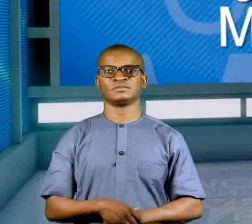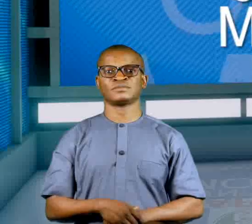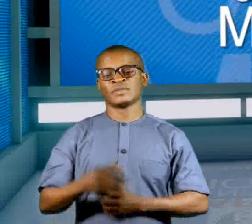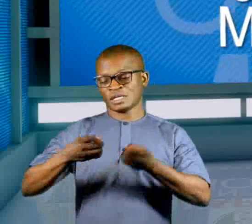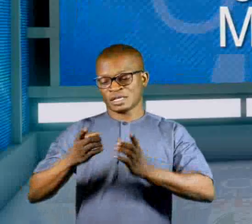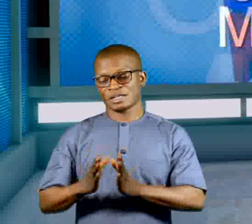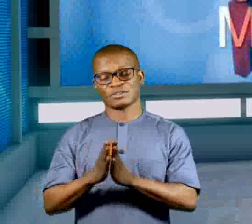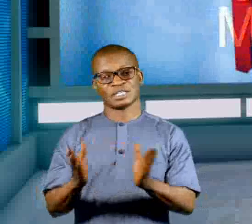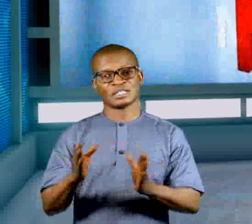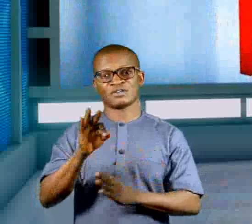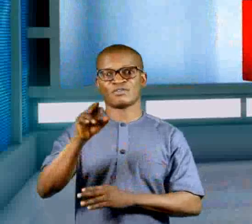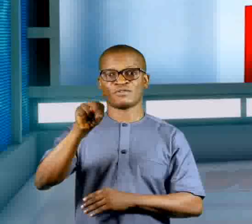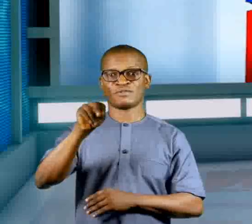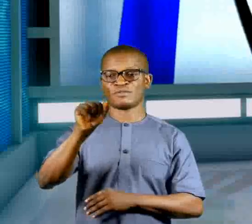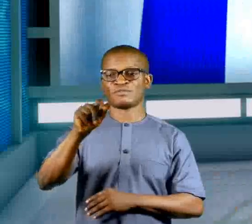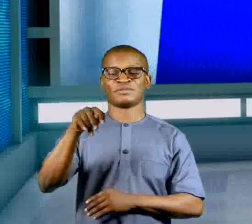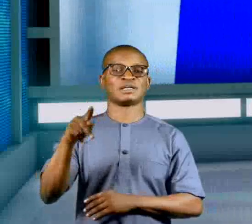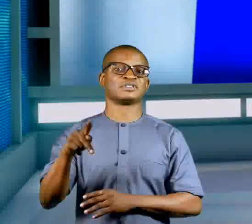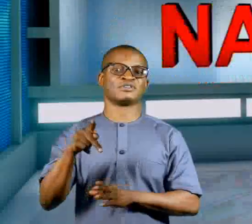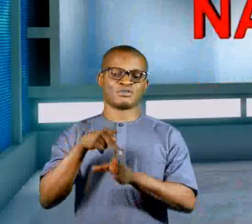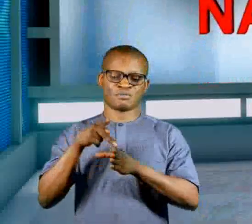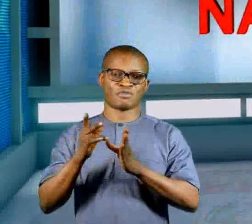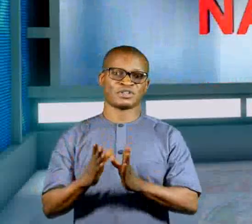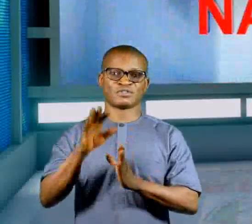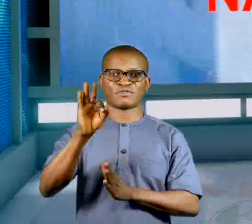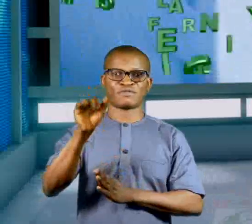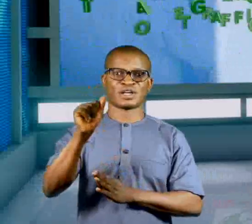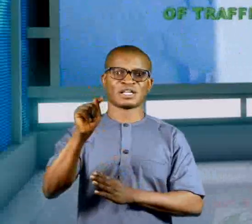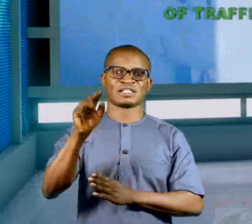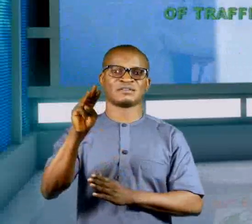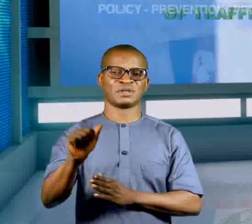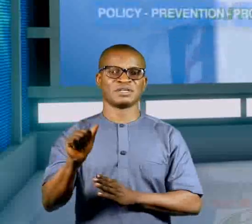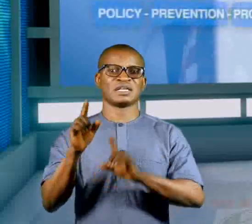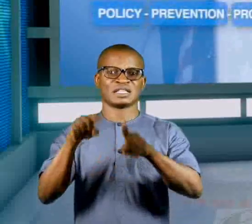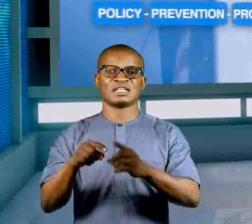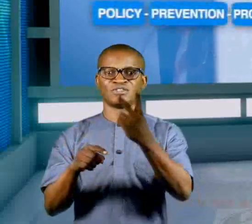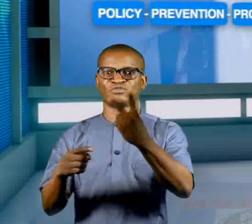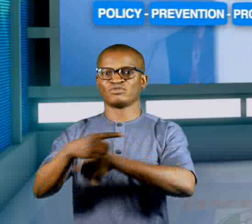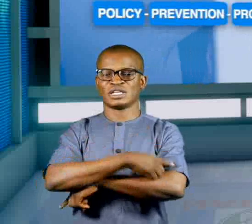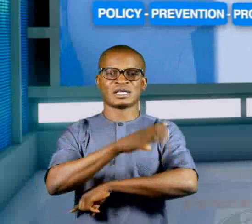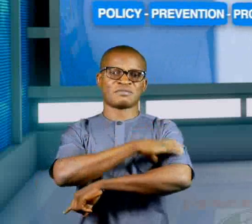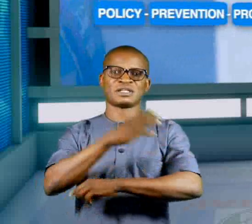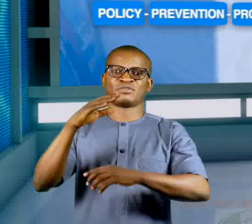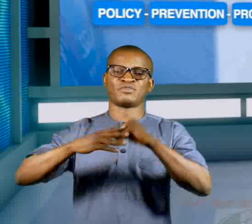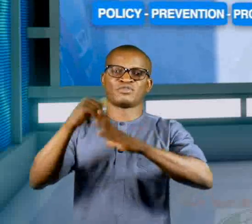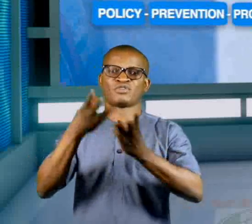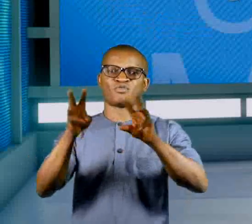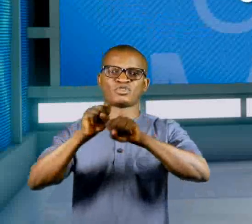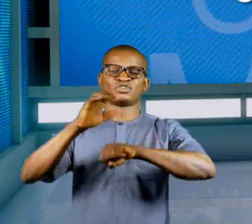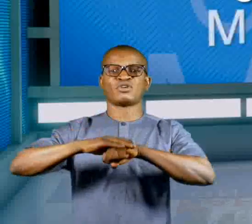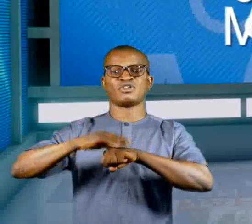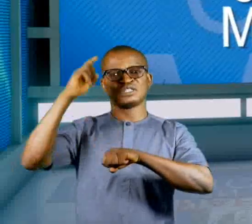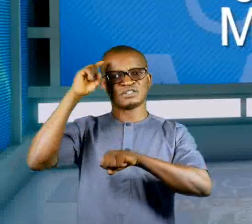The Director General of NAPTIP, Professor Fatima Waziri-Azi, attended a two-day capacity-building workshop on sexual